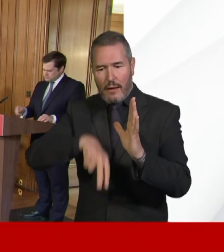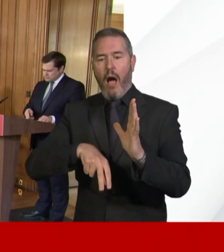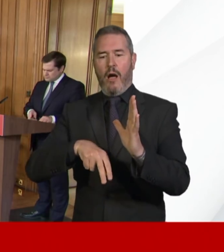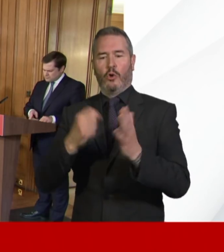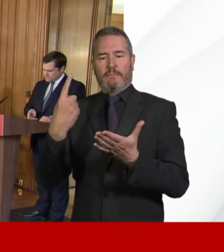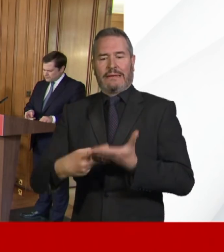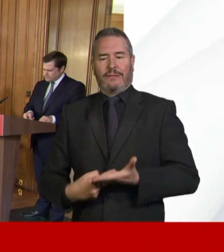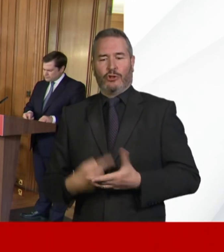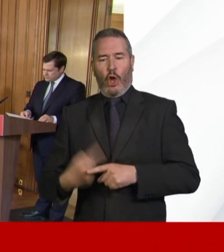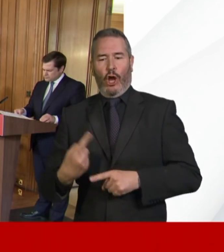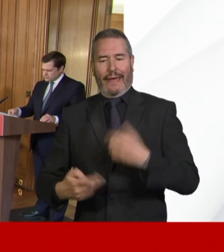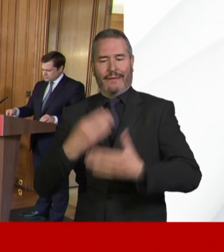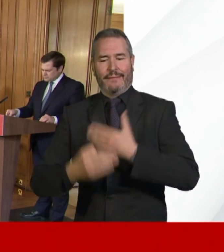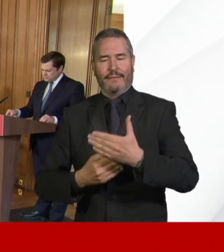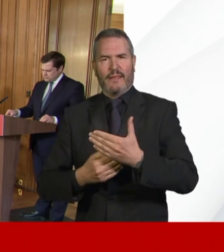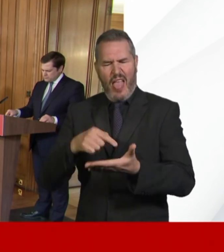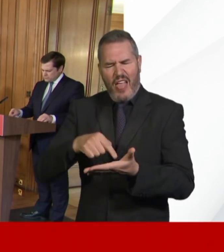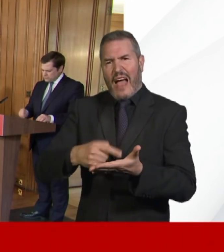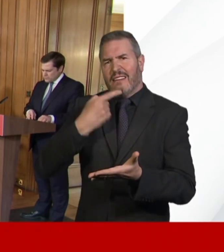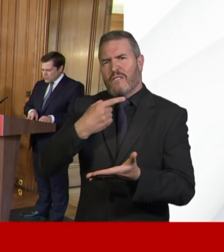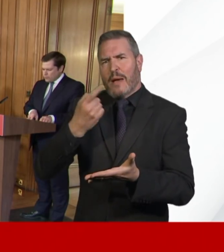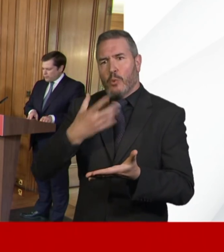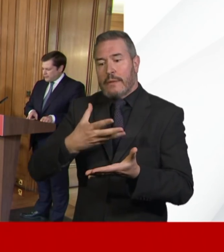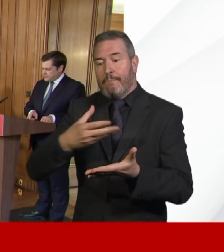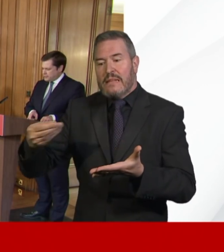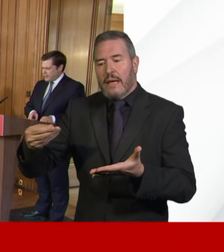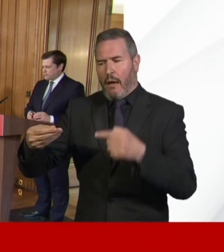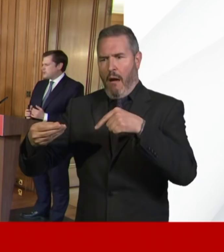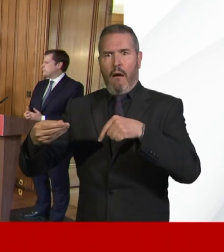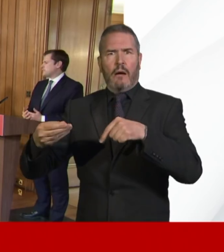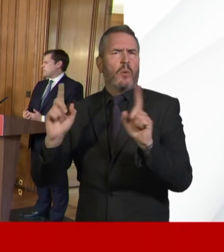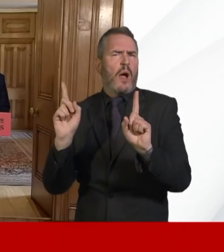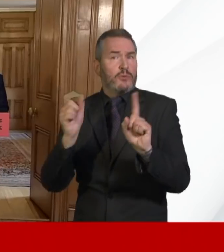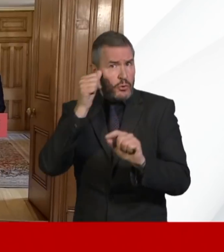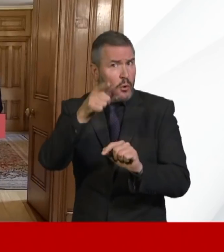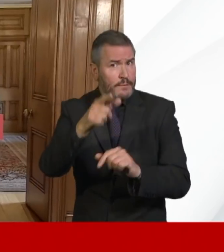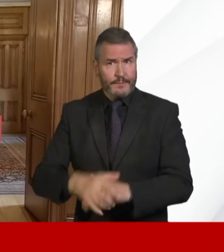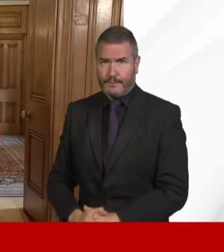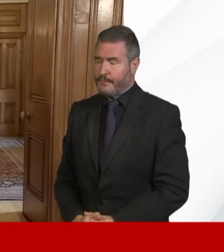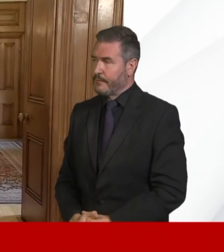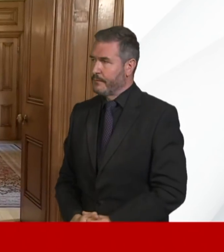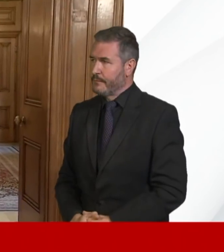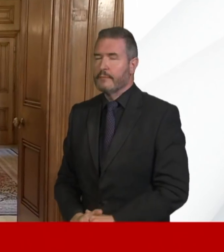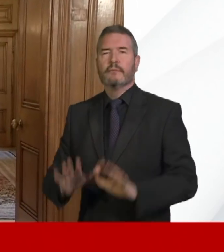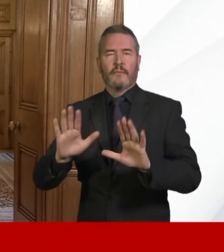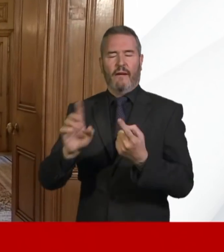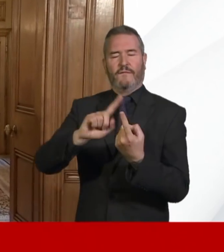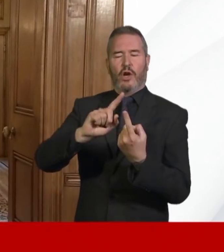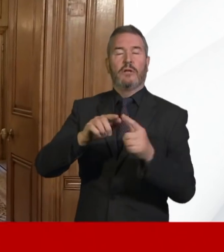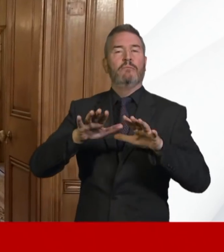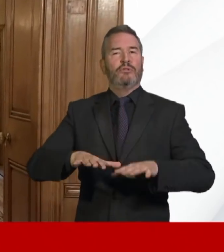coronavirus outbreak. Do you know what information was missing from decision making? Well, thank you, Kate. Well, firstly, with respect to British citizens